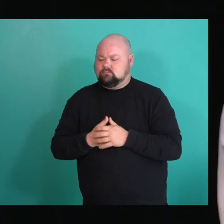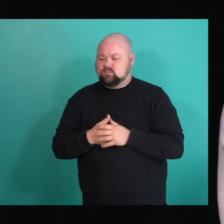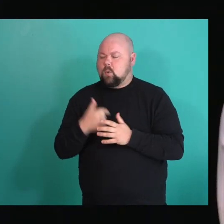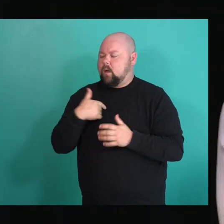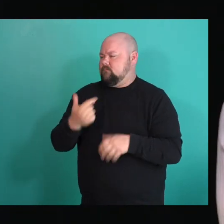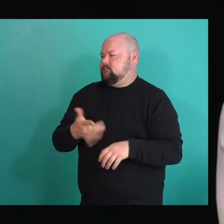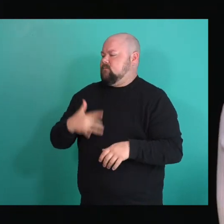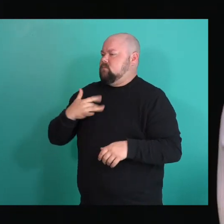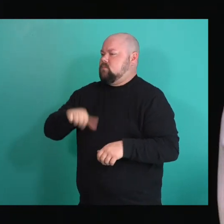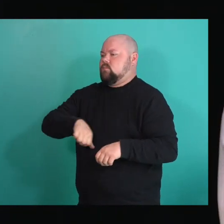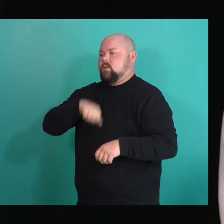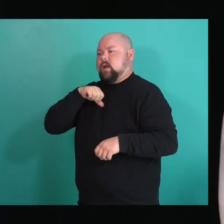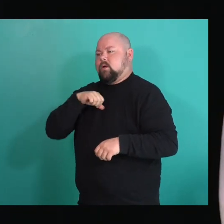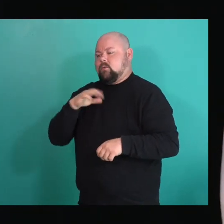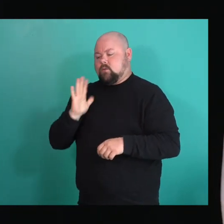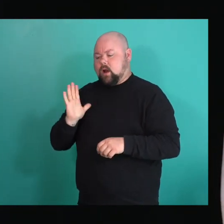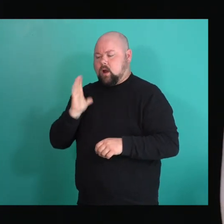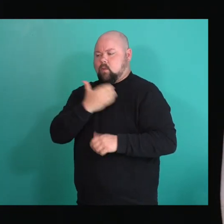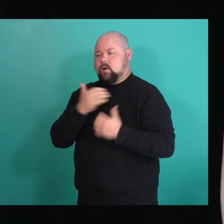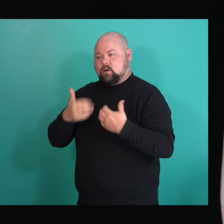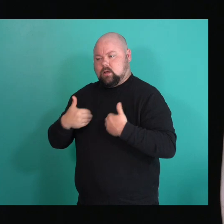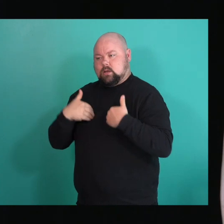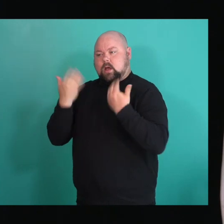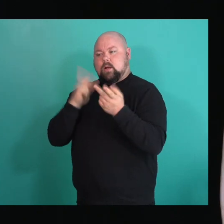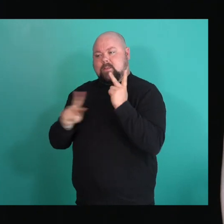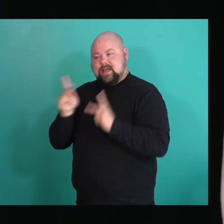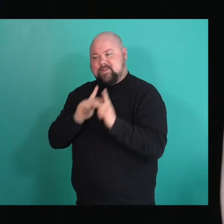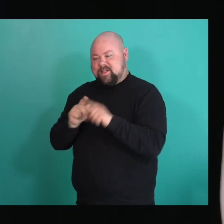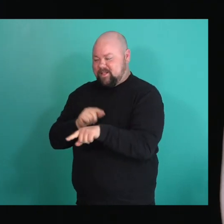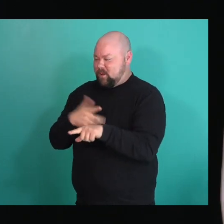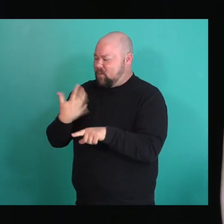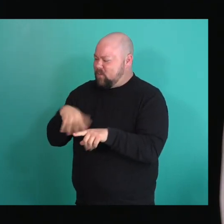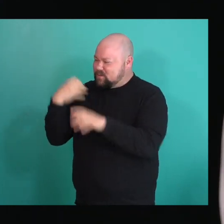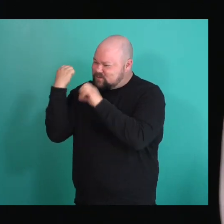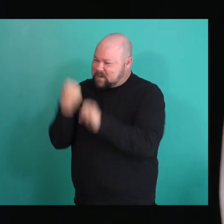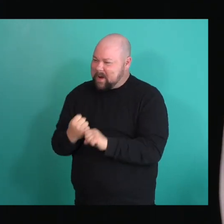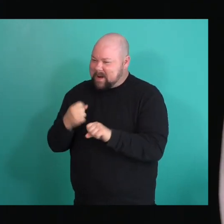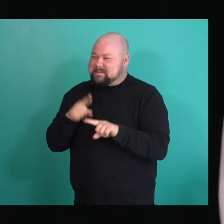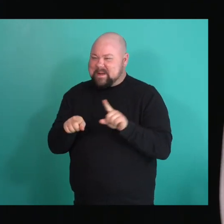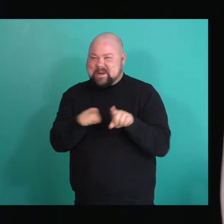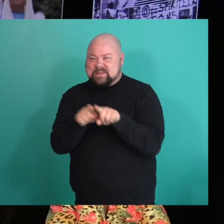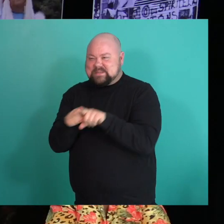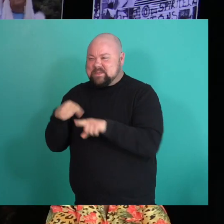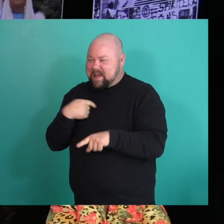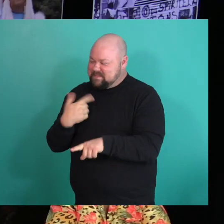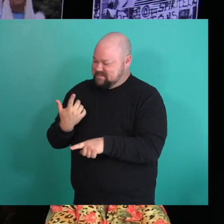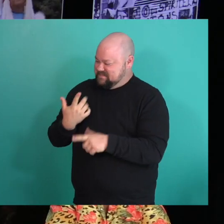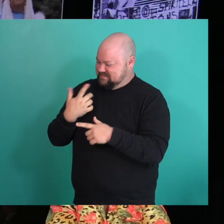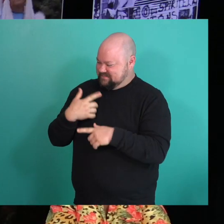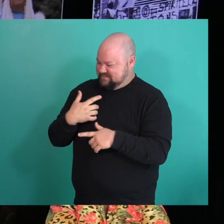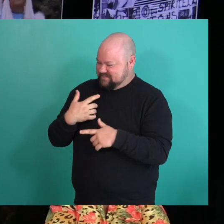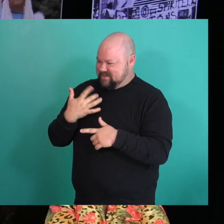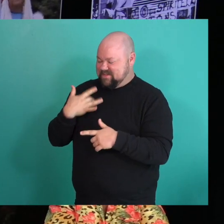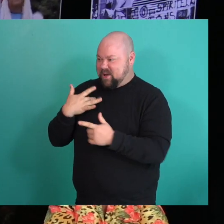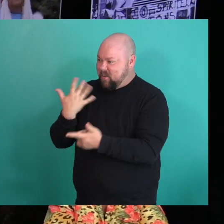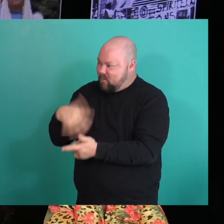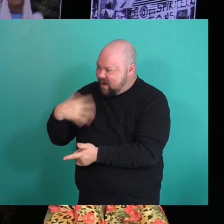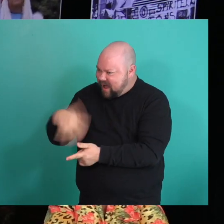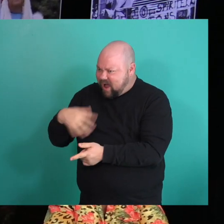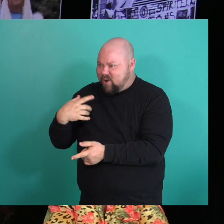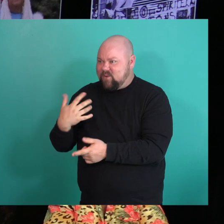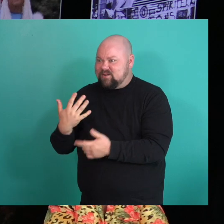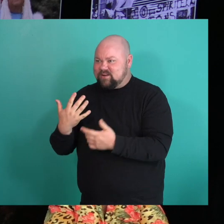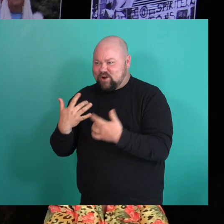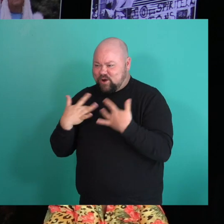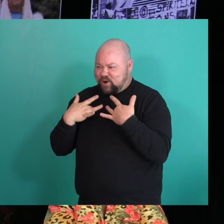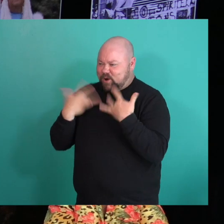young people for being strong enough. And almost kind of, like, jealous because they've got it earlier. You know, they've got that strength earlier. But it's